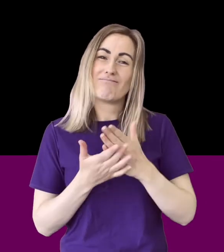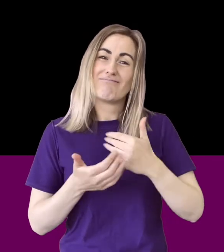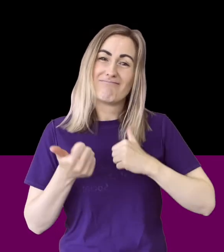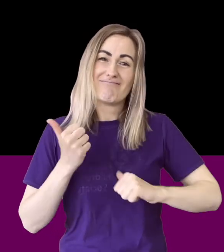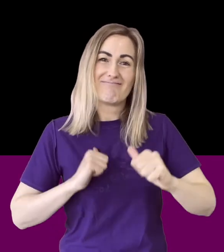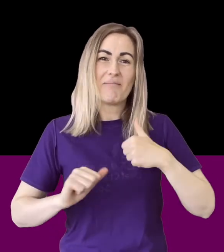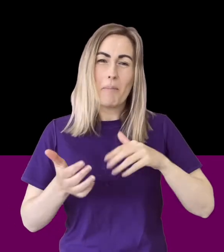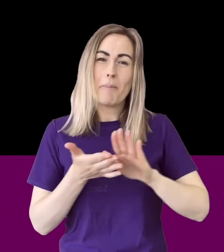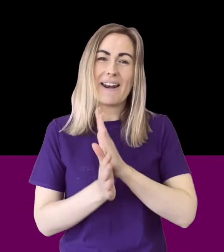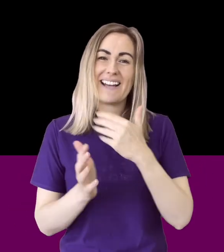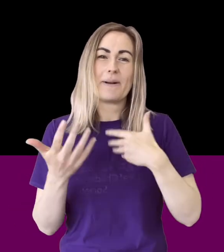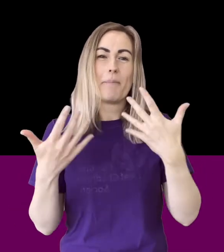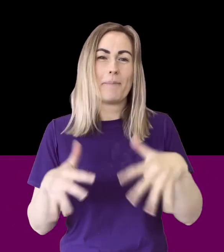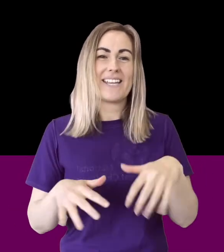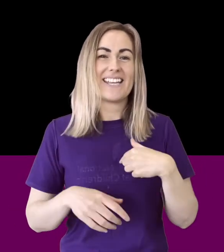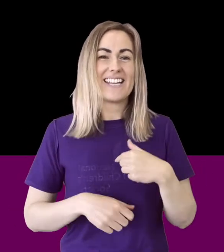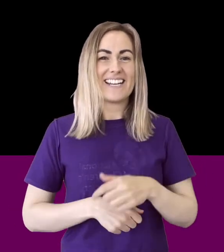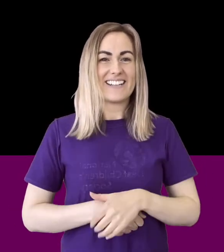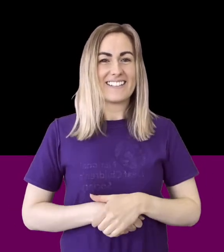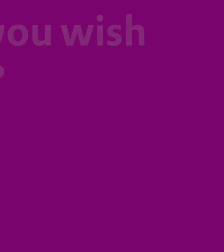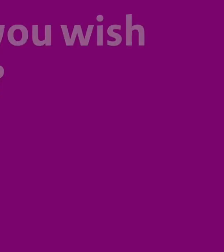do so I'm really thankful that I did.